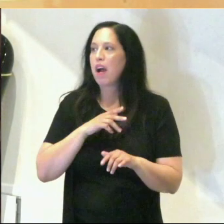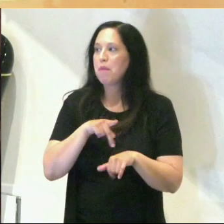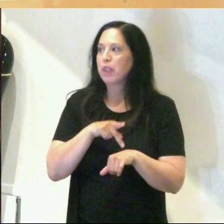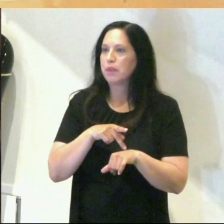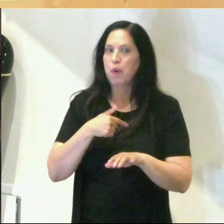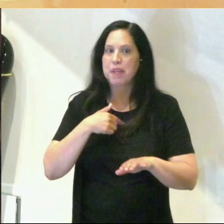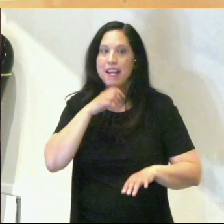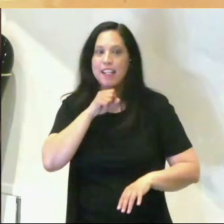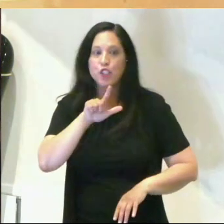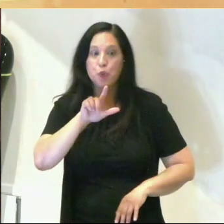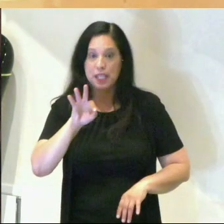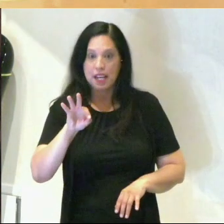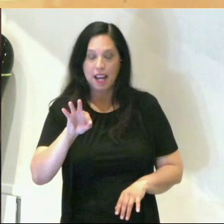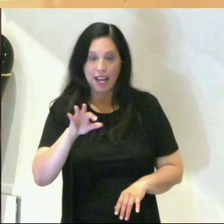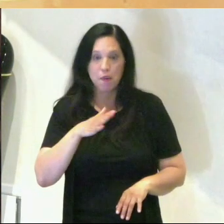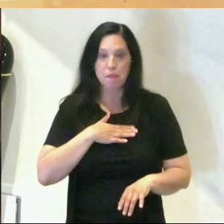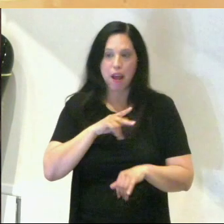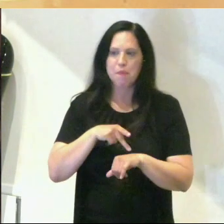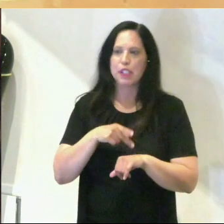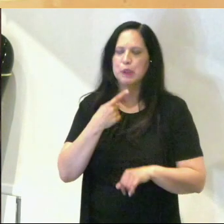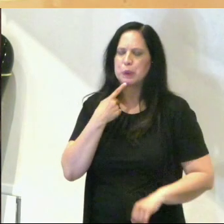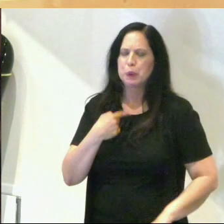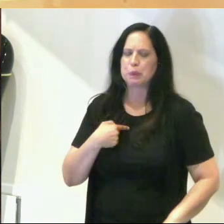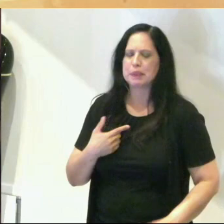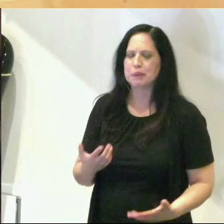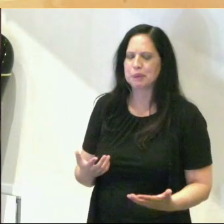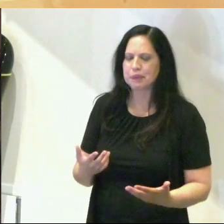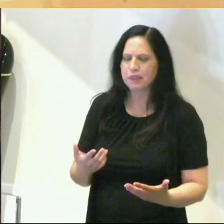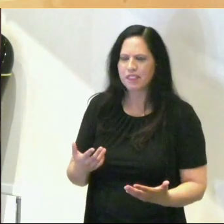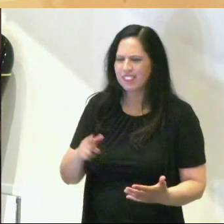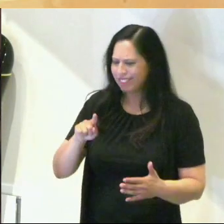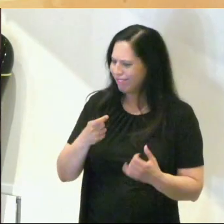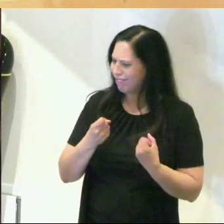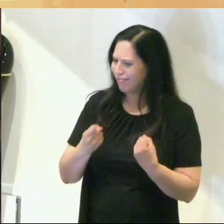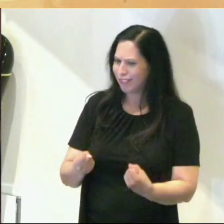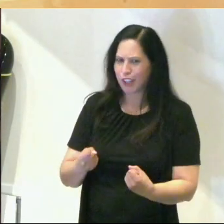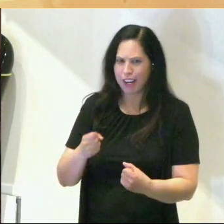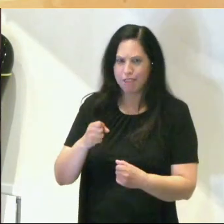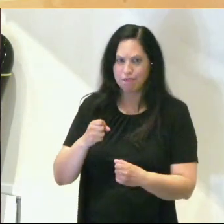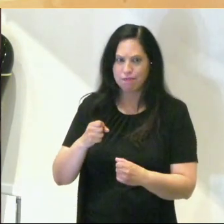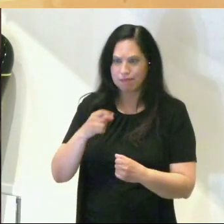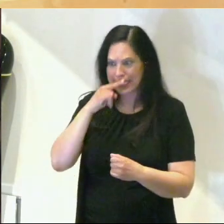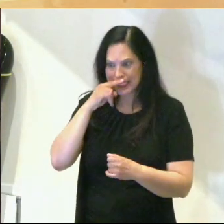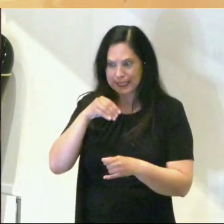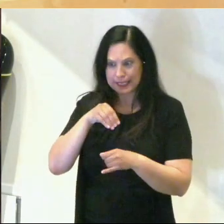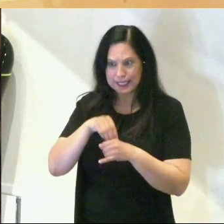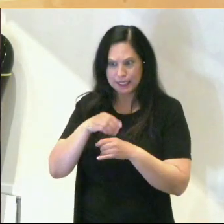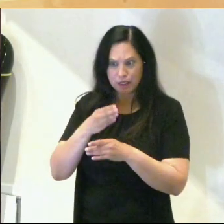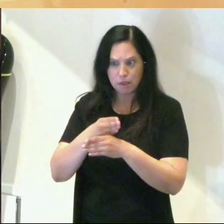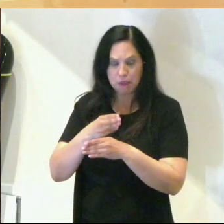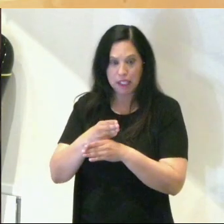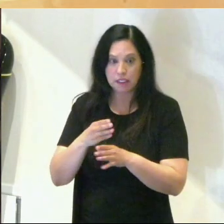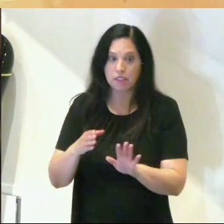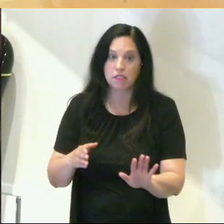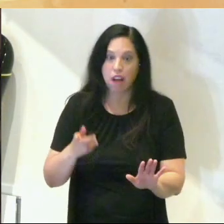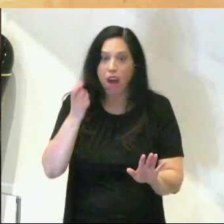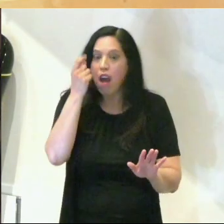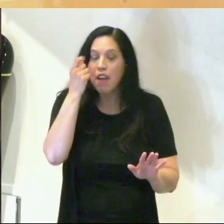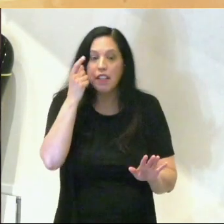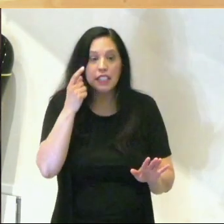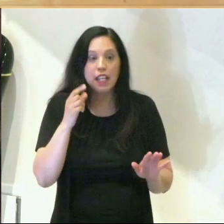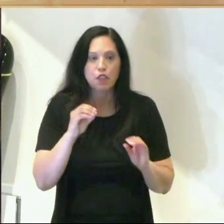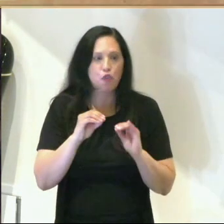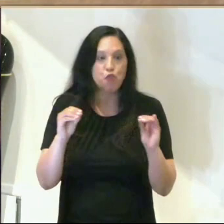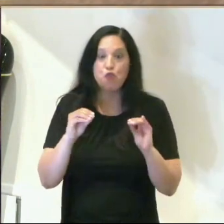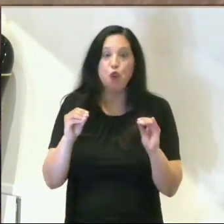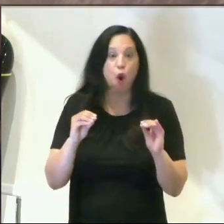years old, by the way, and my principal said, hey, why don't you just drive the kids in the bus? Okay, I had no chauffeur's